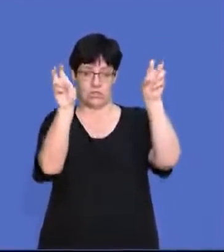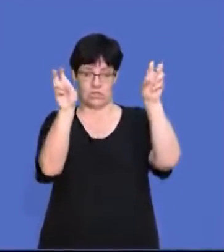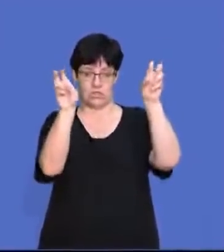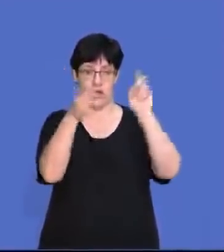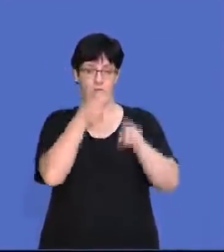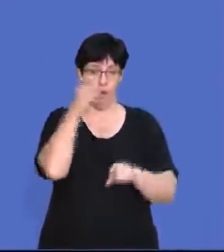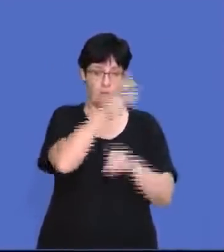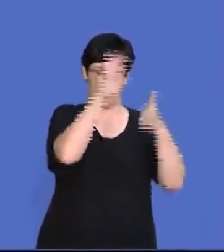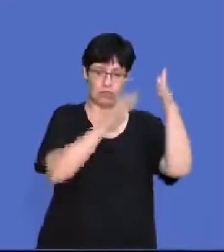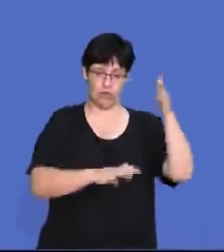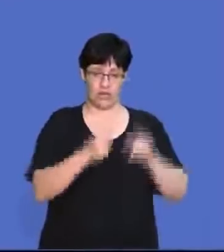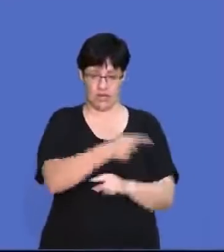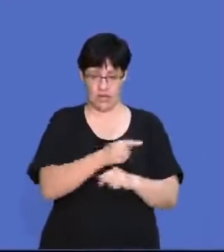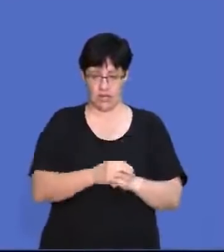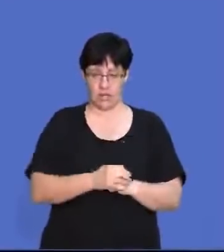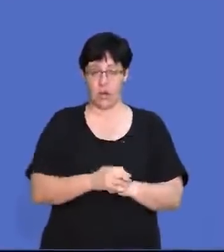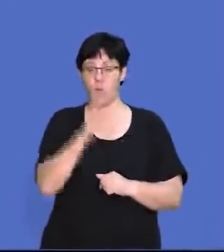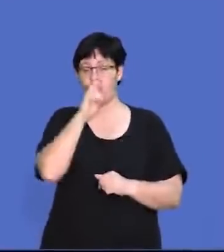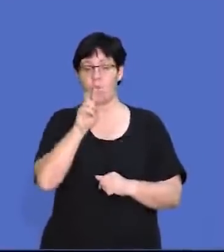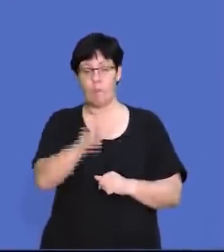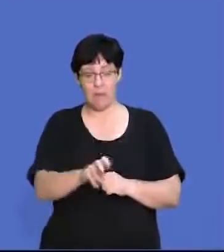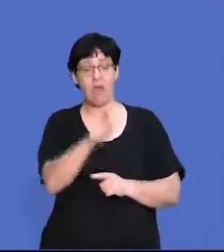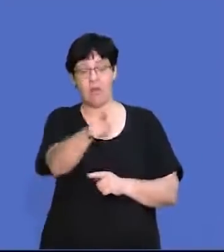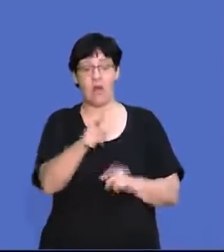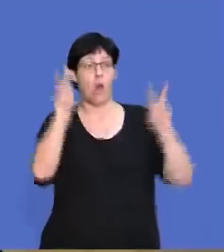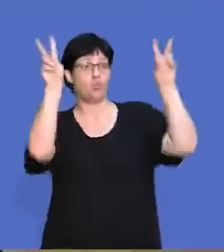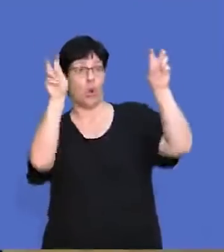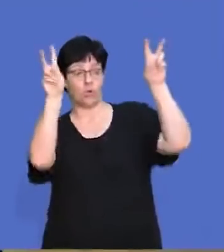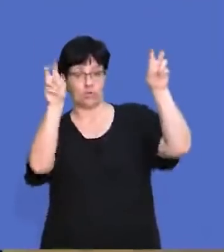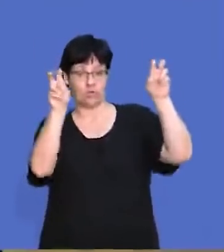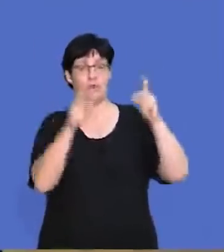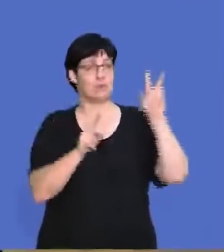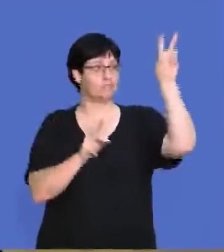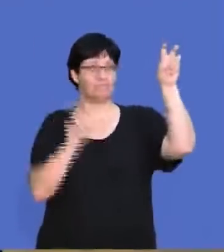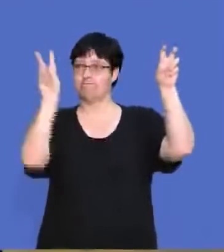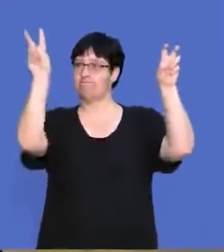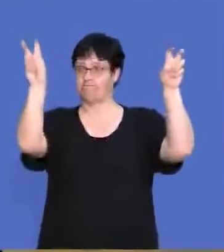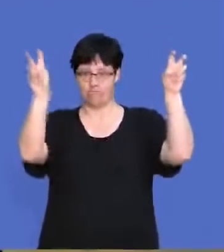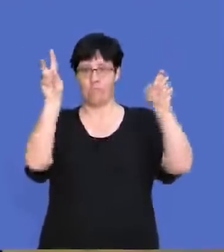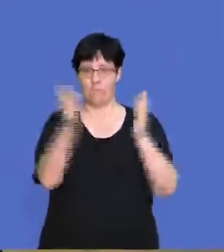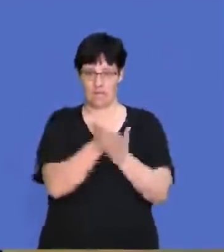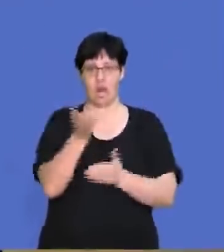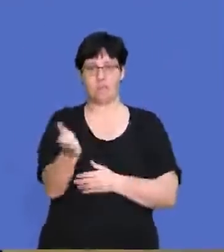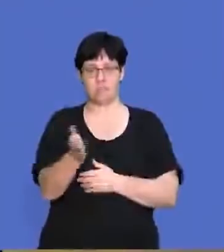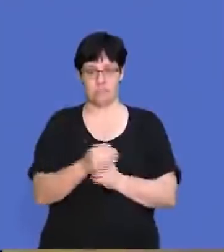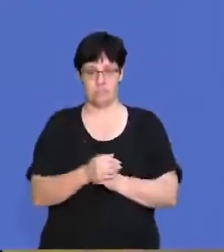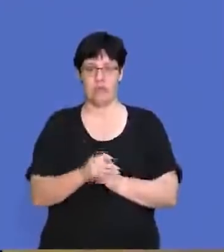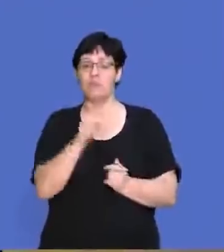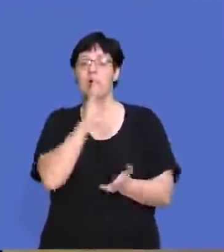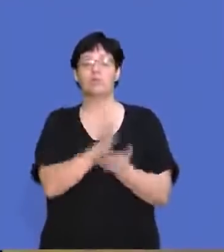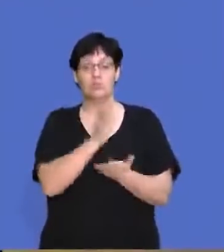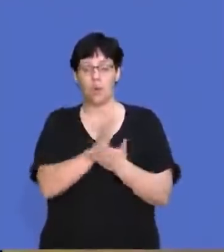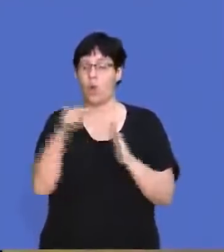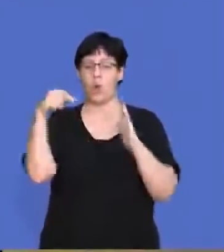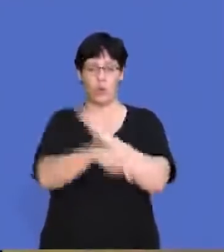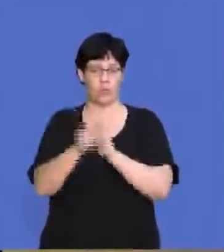from the scenario above. Please make sure that when you quote, you put the quotation marks in there so as to